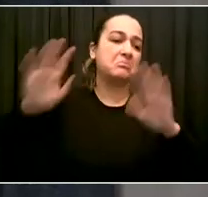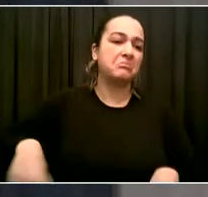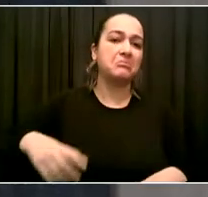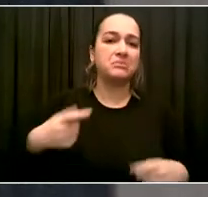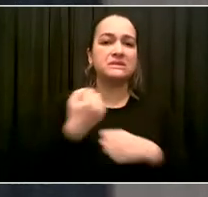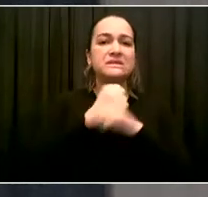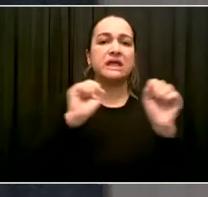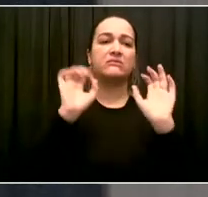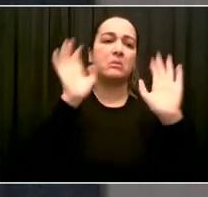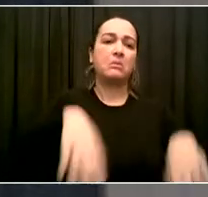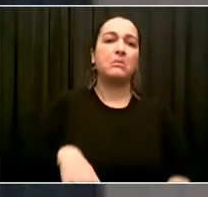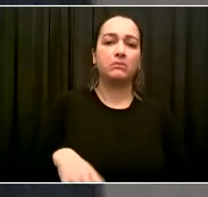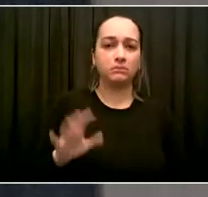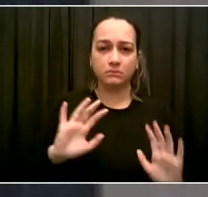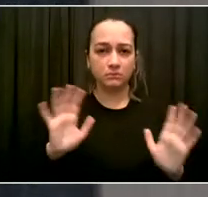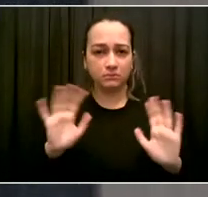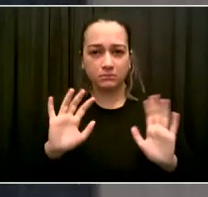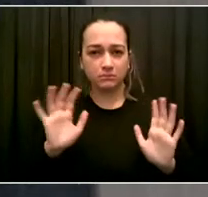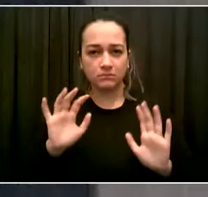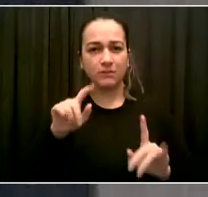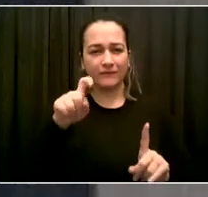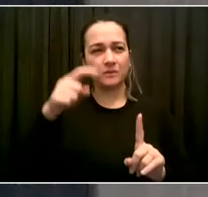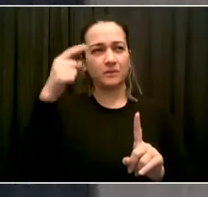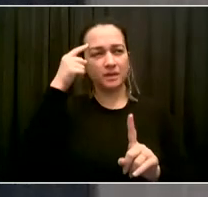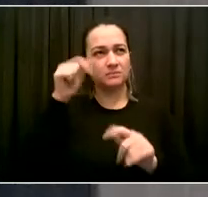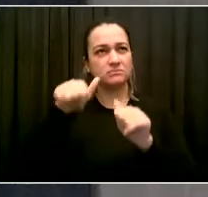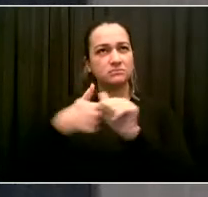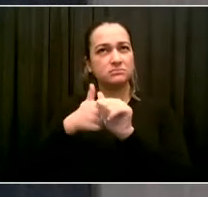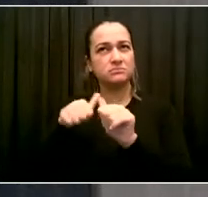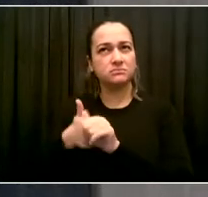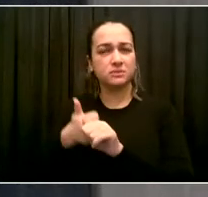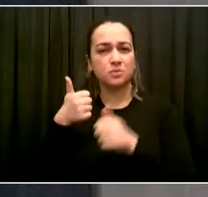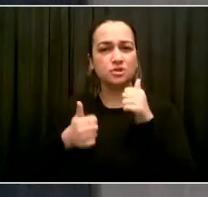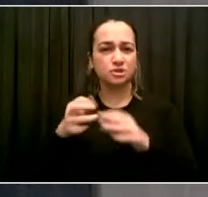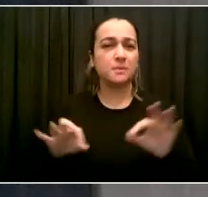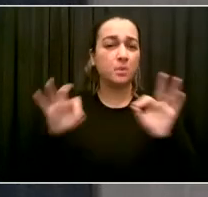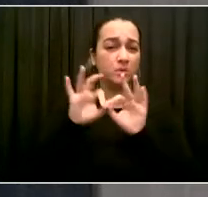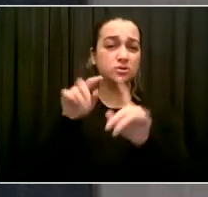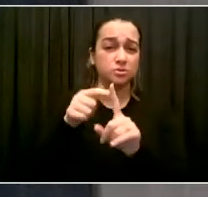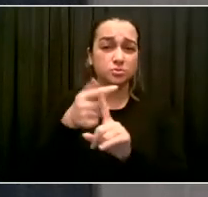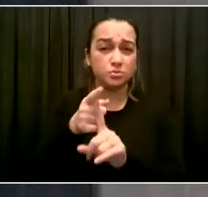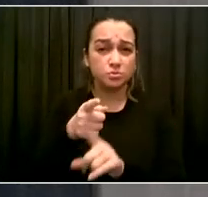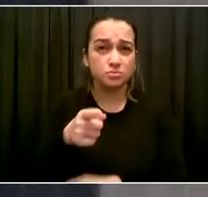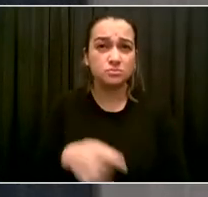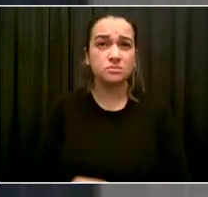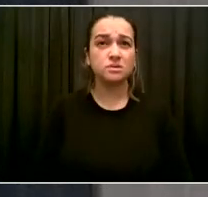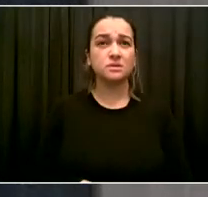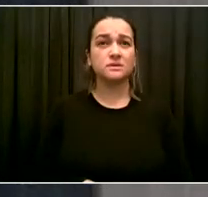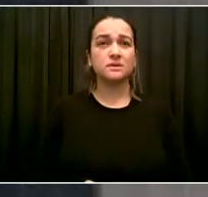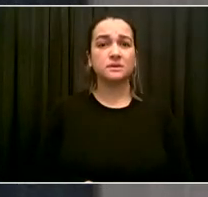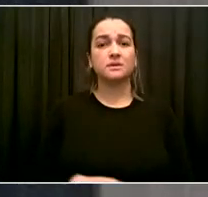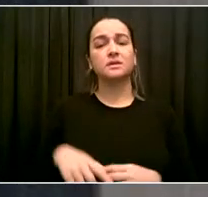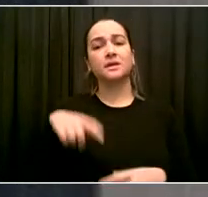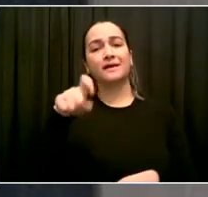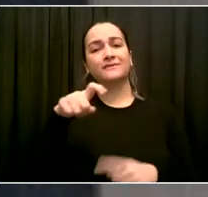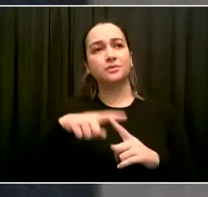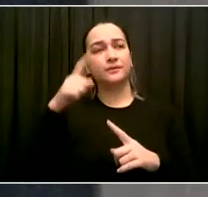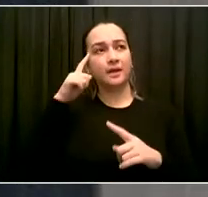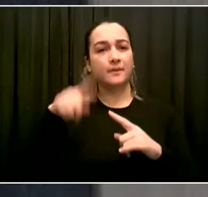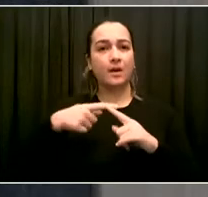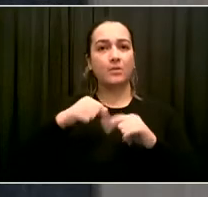the smart decisions that one can make to protect oneself from risk and participating in higher risk activities